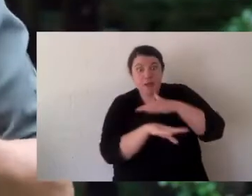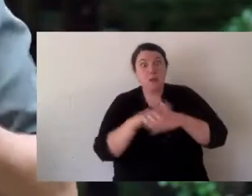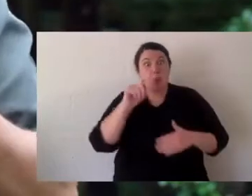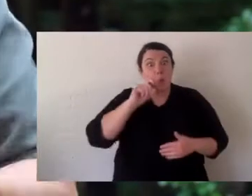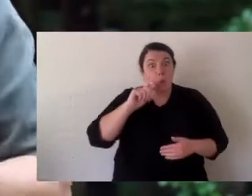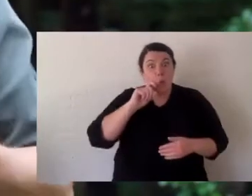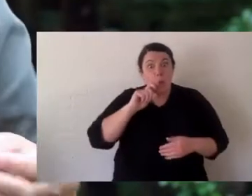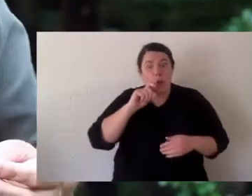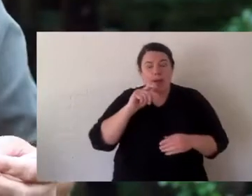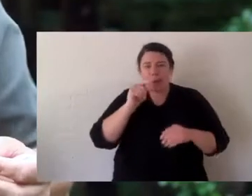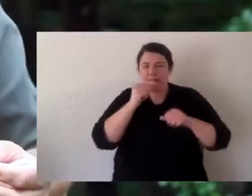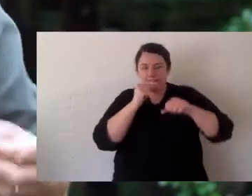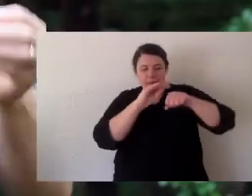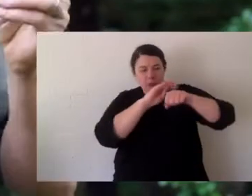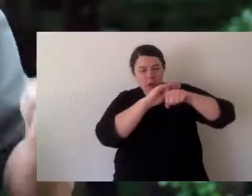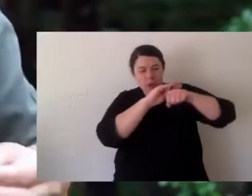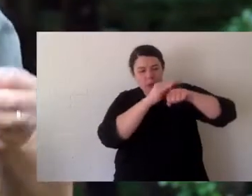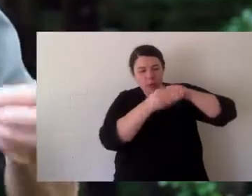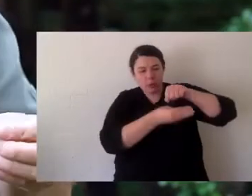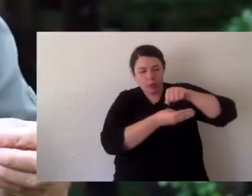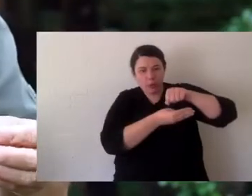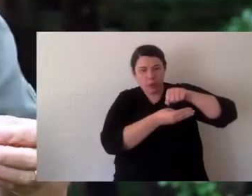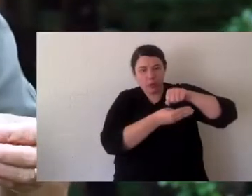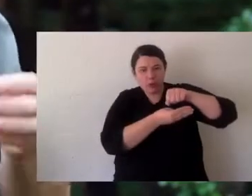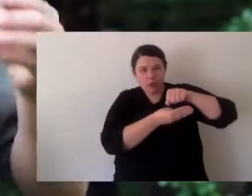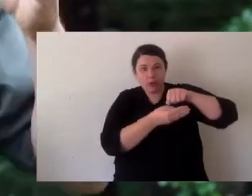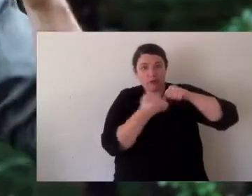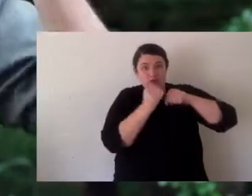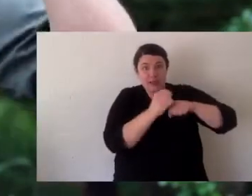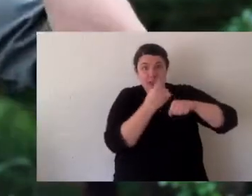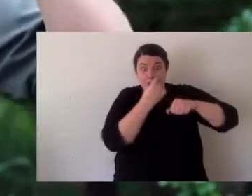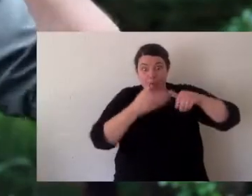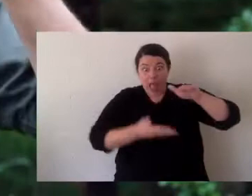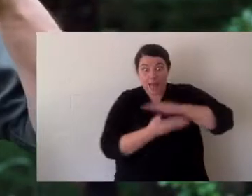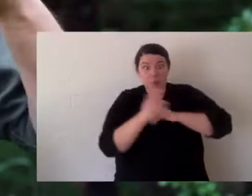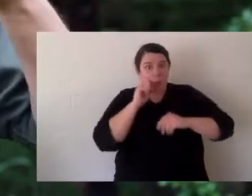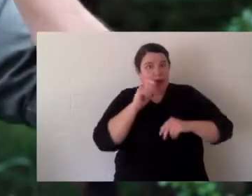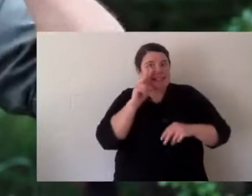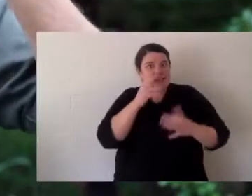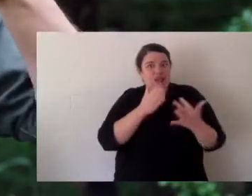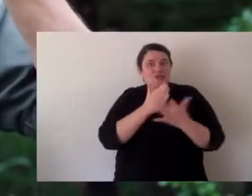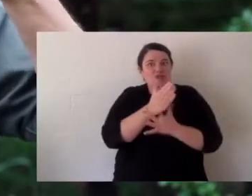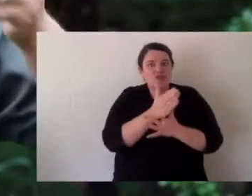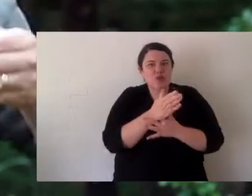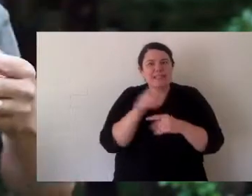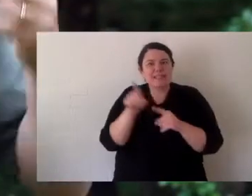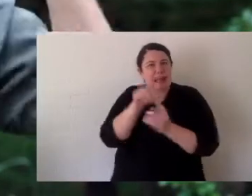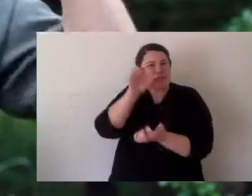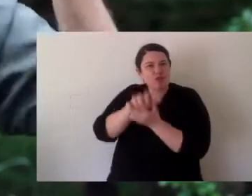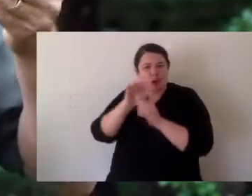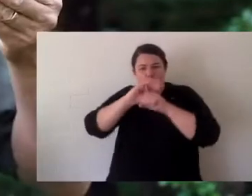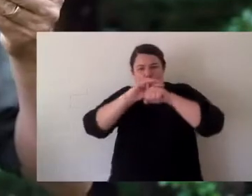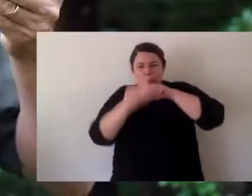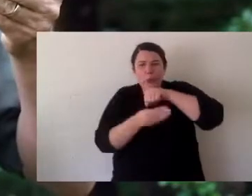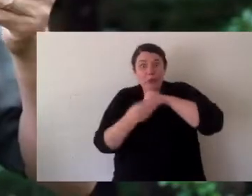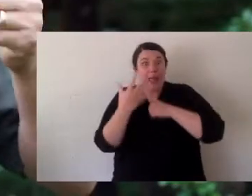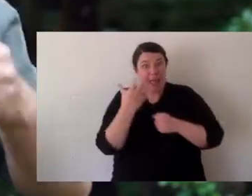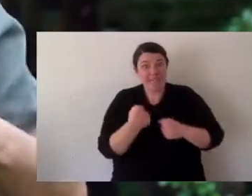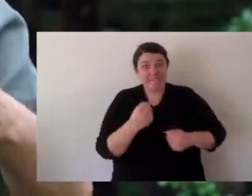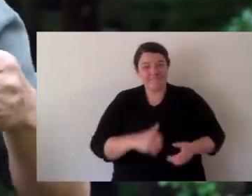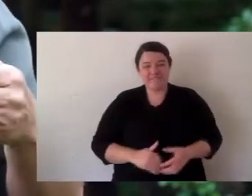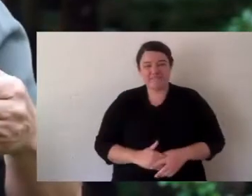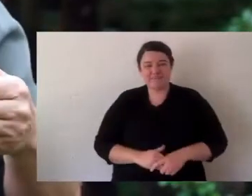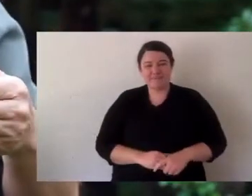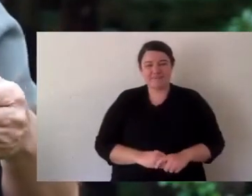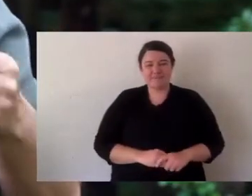their eyesight is quite good. They can see underwater and they've got a little sheath, a little eyelid that comes down so it protects their eye